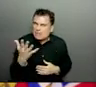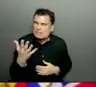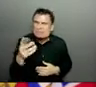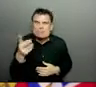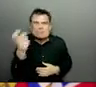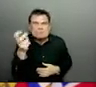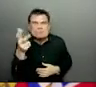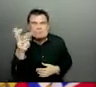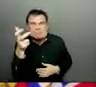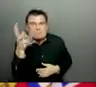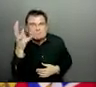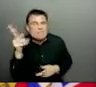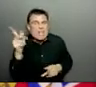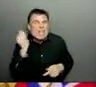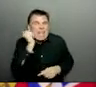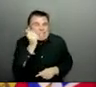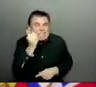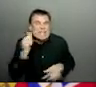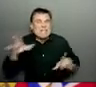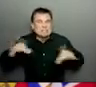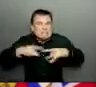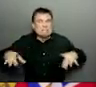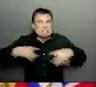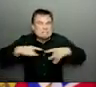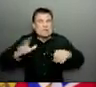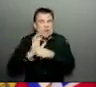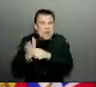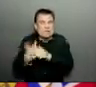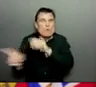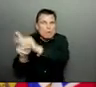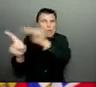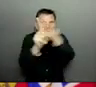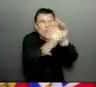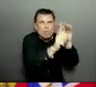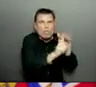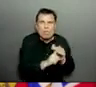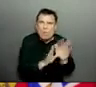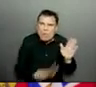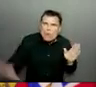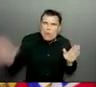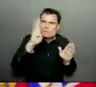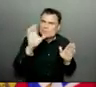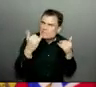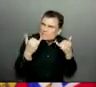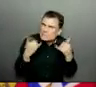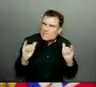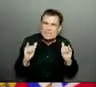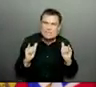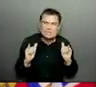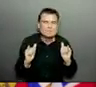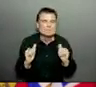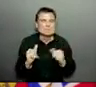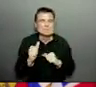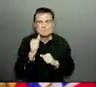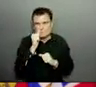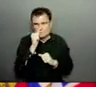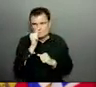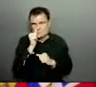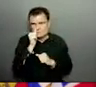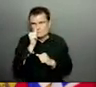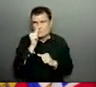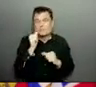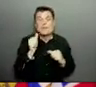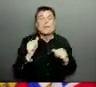With the restrictions that we have had in place, the number of people who have had close contact has decreased. But it is still a